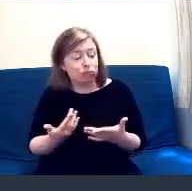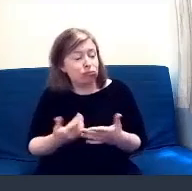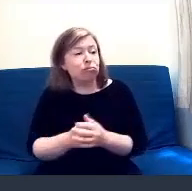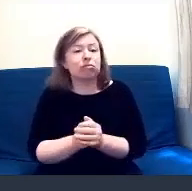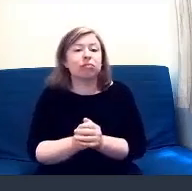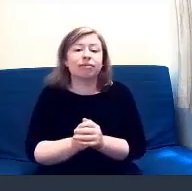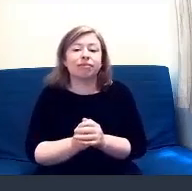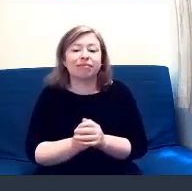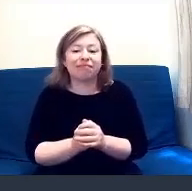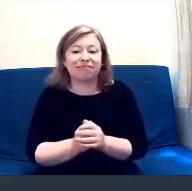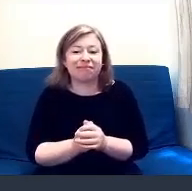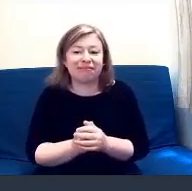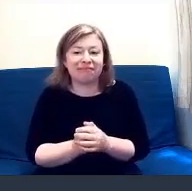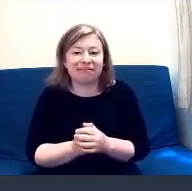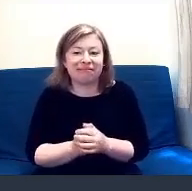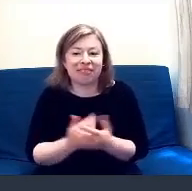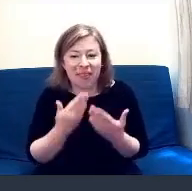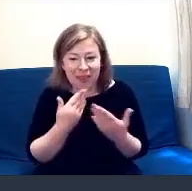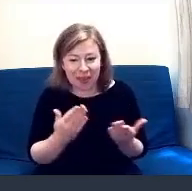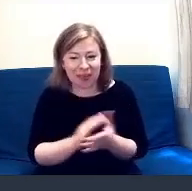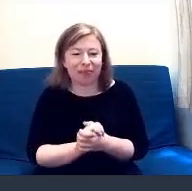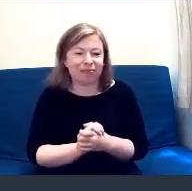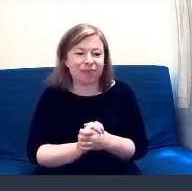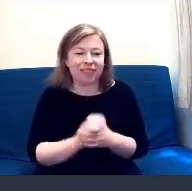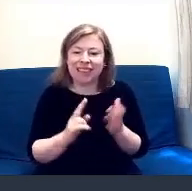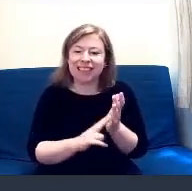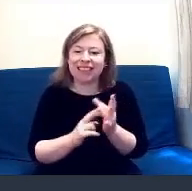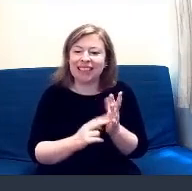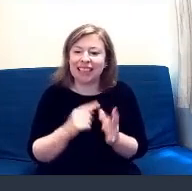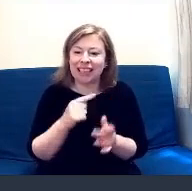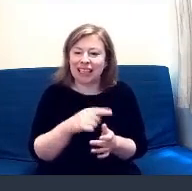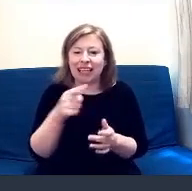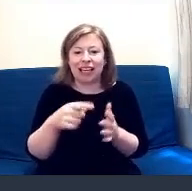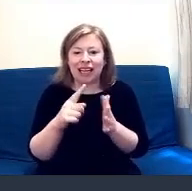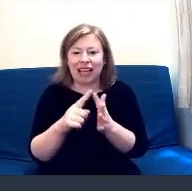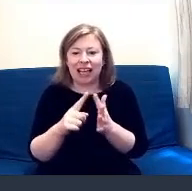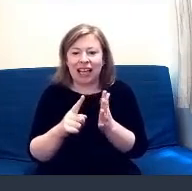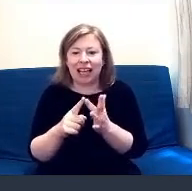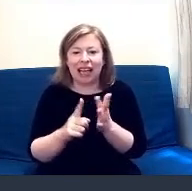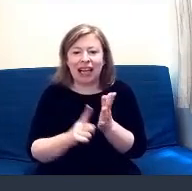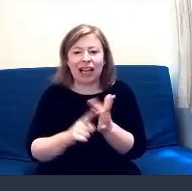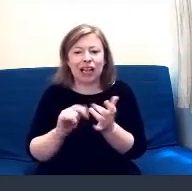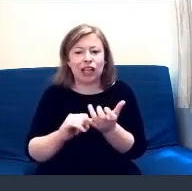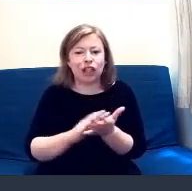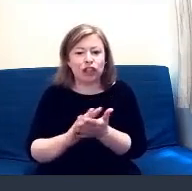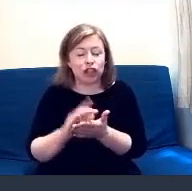So, thank you. Thank you. Thank you. Eilish, being one of our newest recruits.